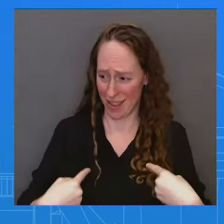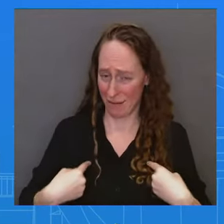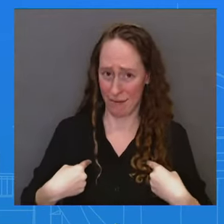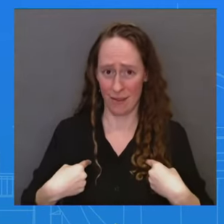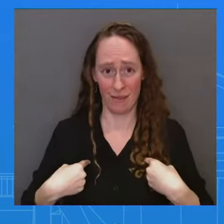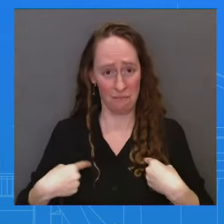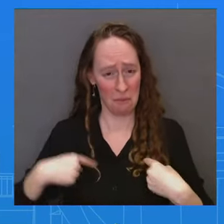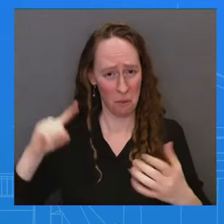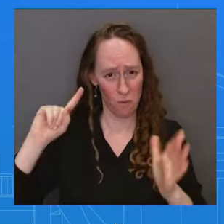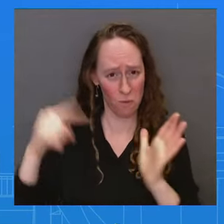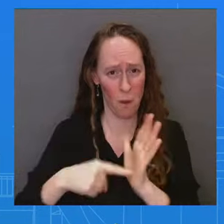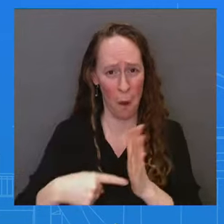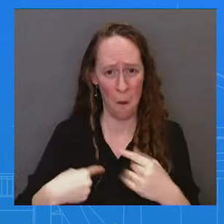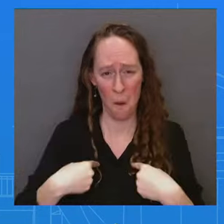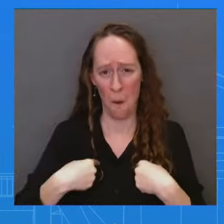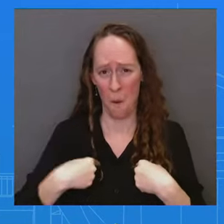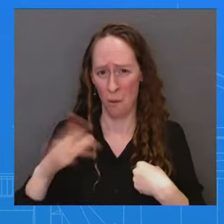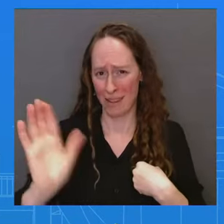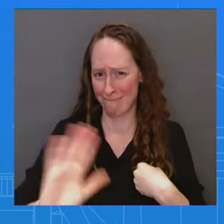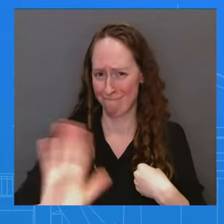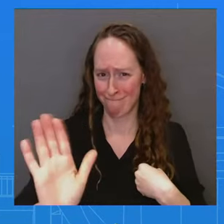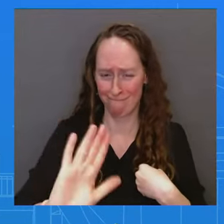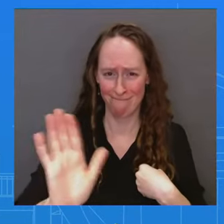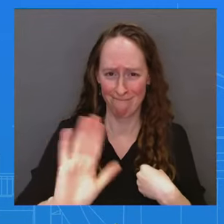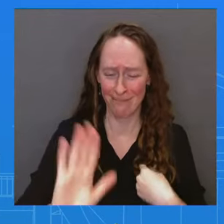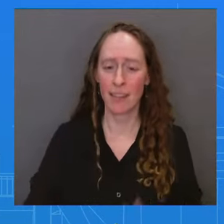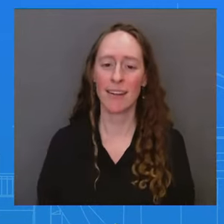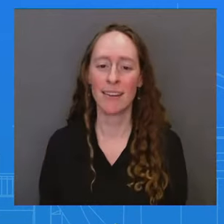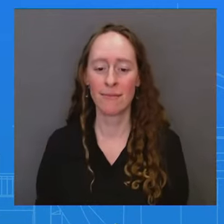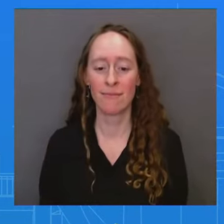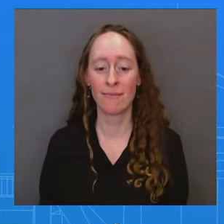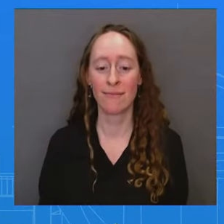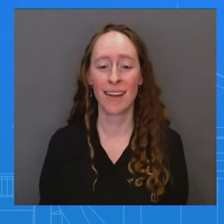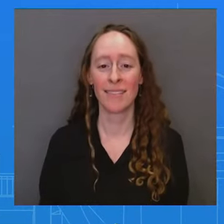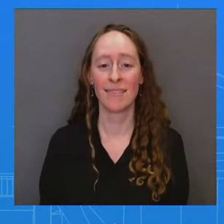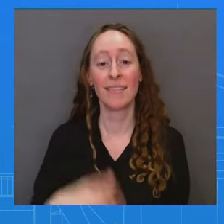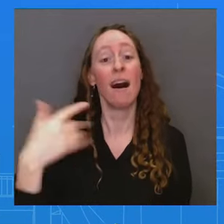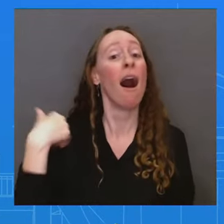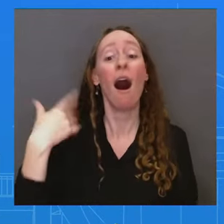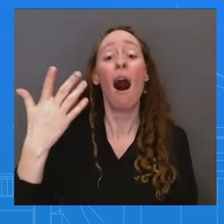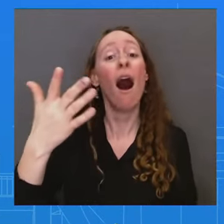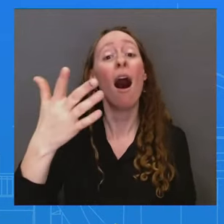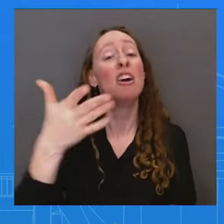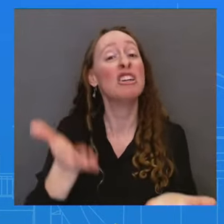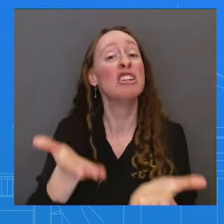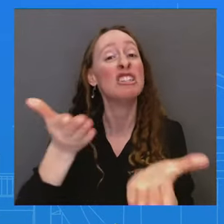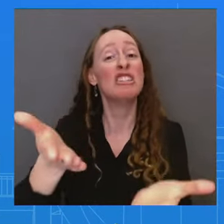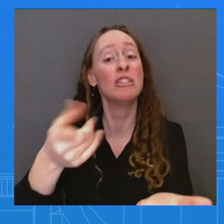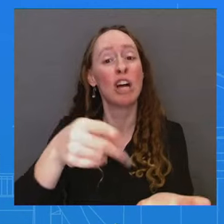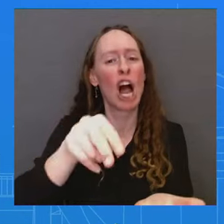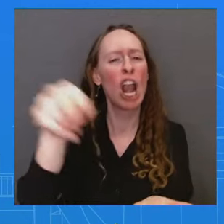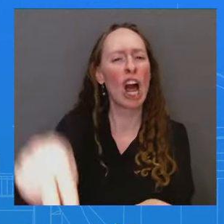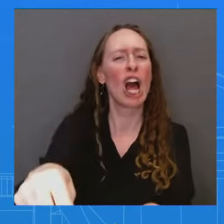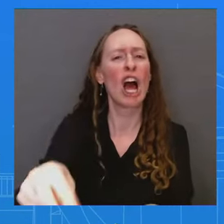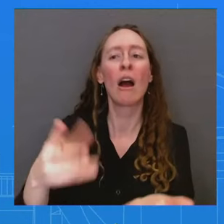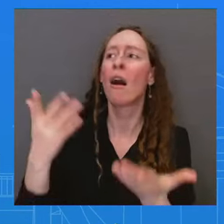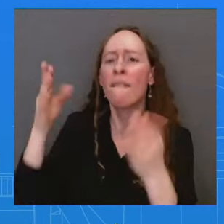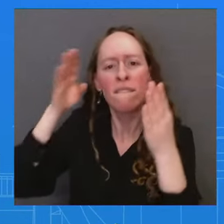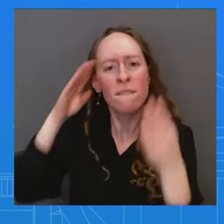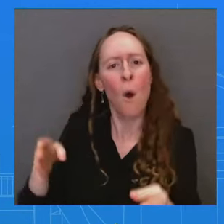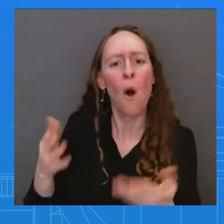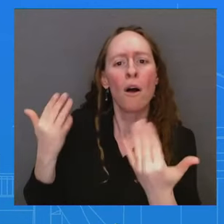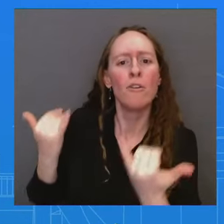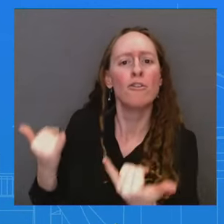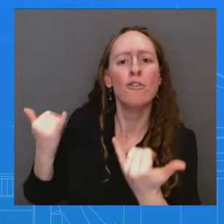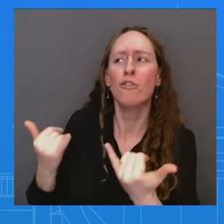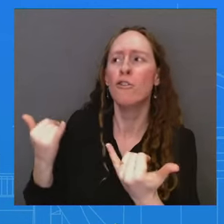look at the record that this President has had with respect to NATO. NATO is now bigger, larger, and much